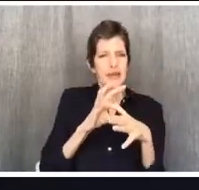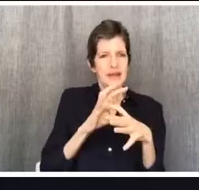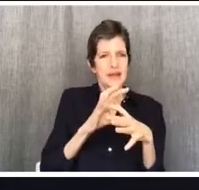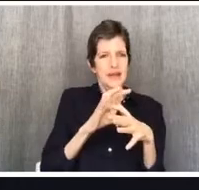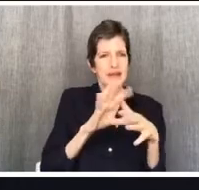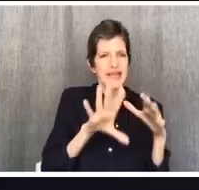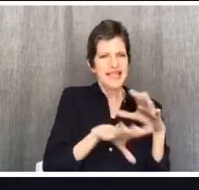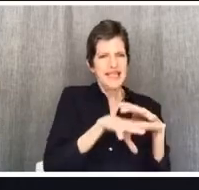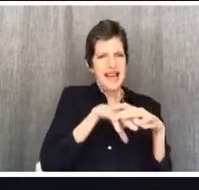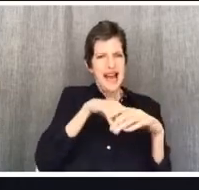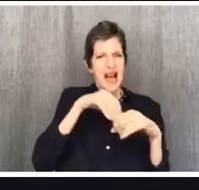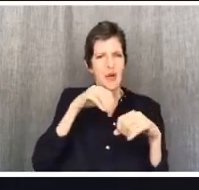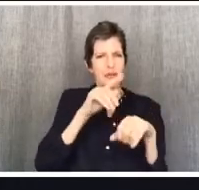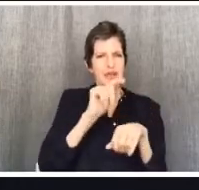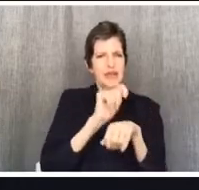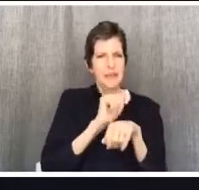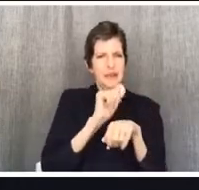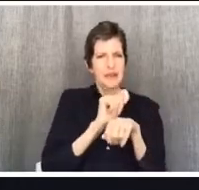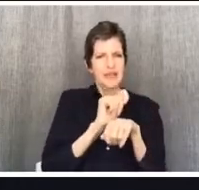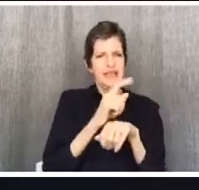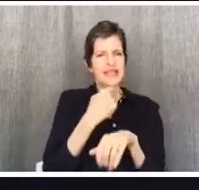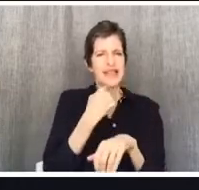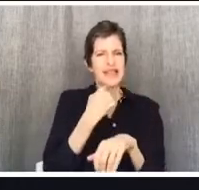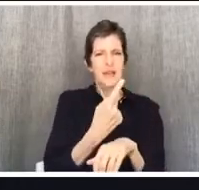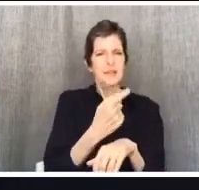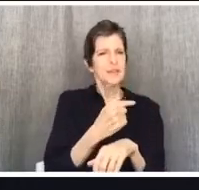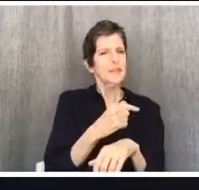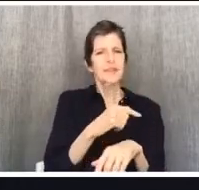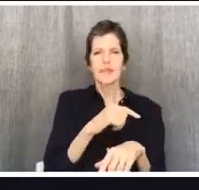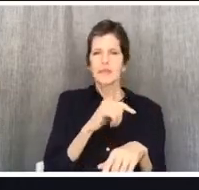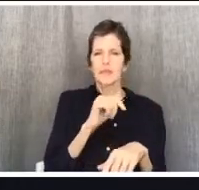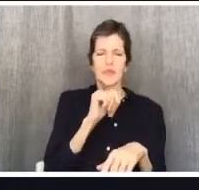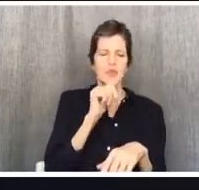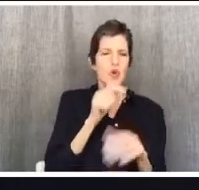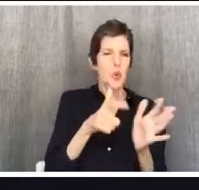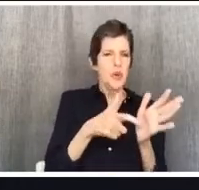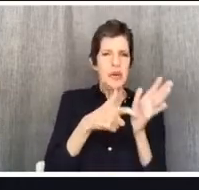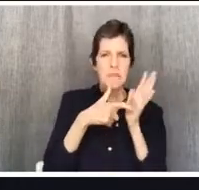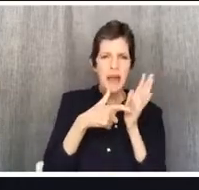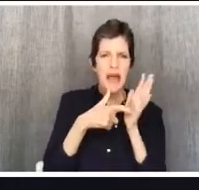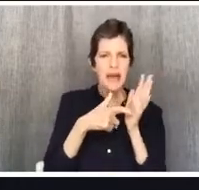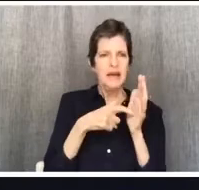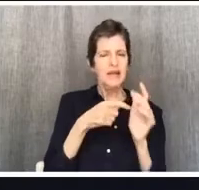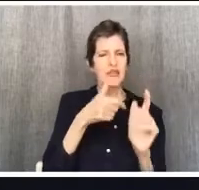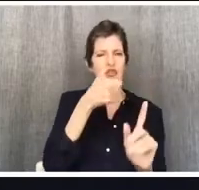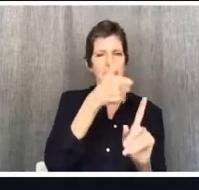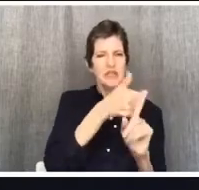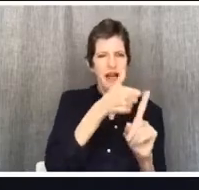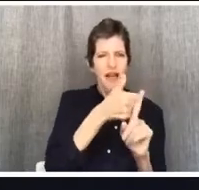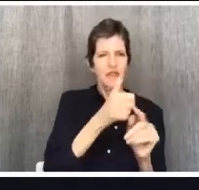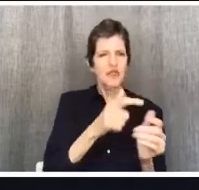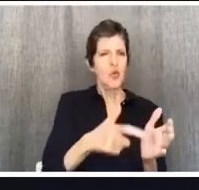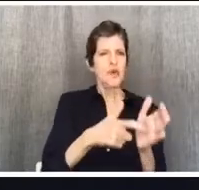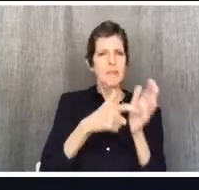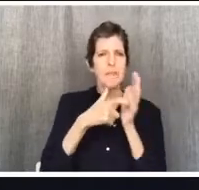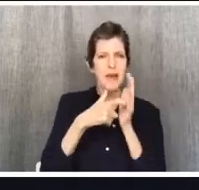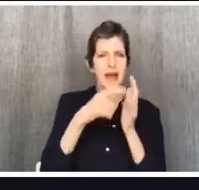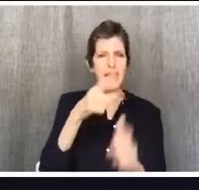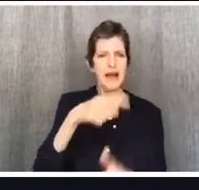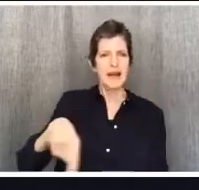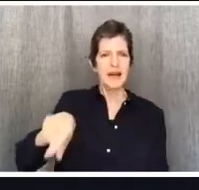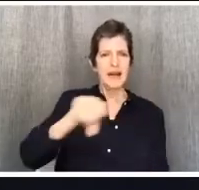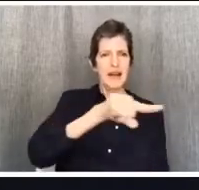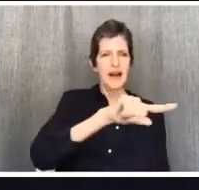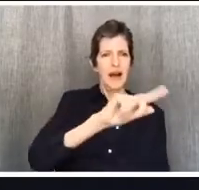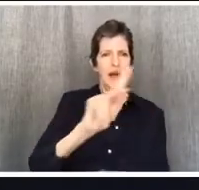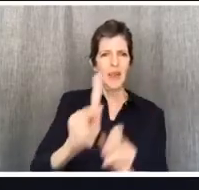meat. He's saying to the legalist, do not demand of yourself or of other people more than what the Lord requires.